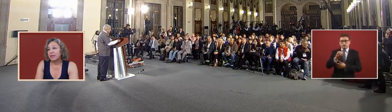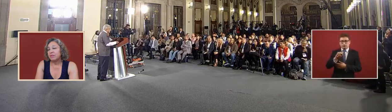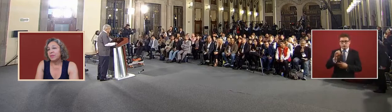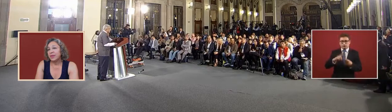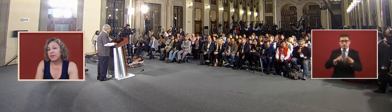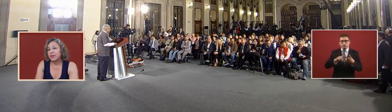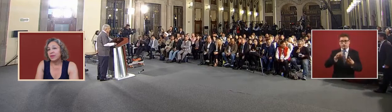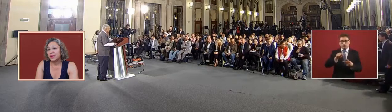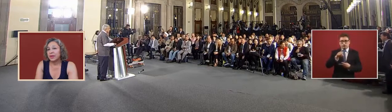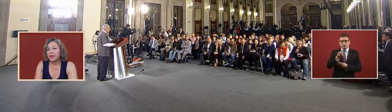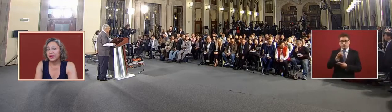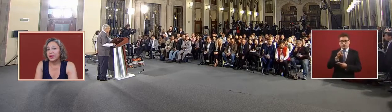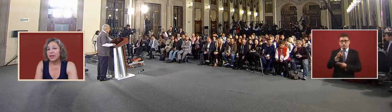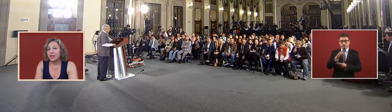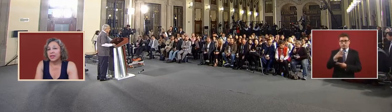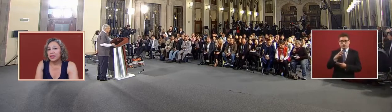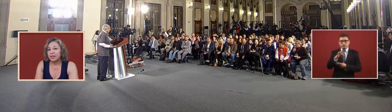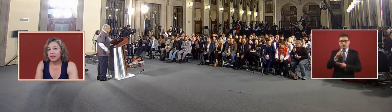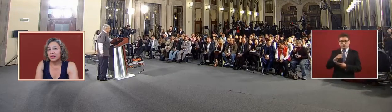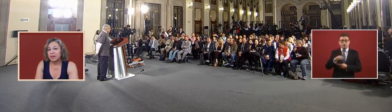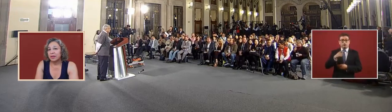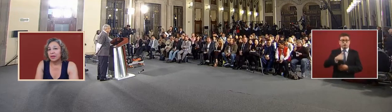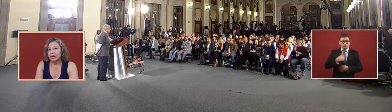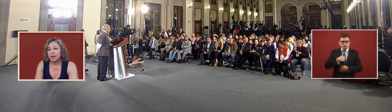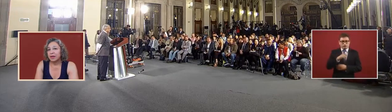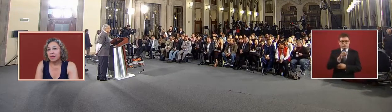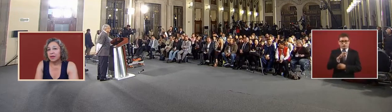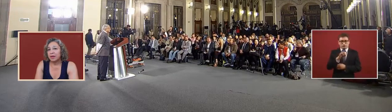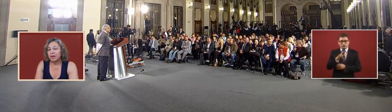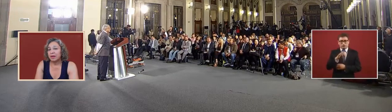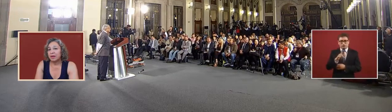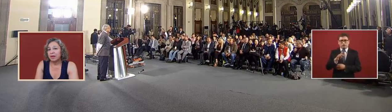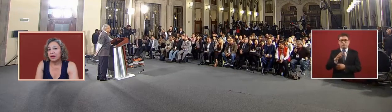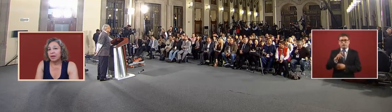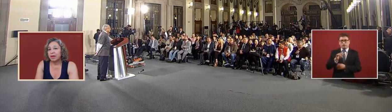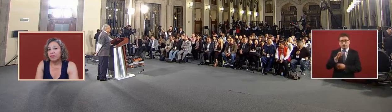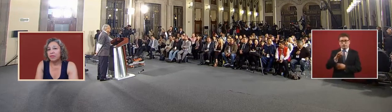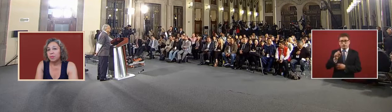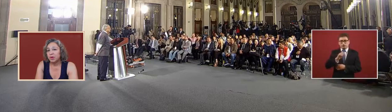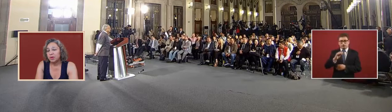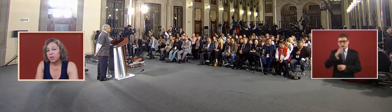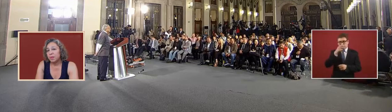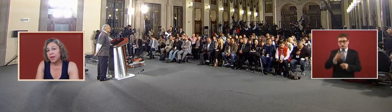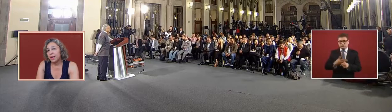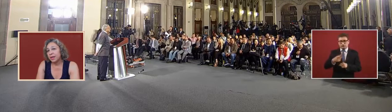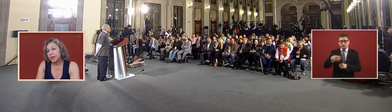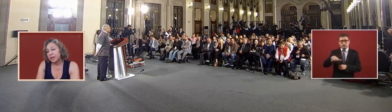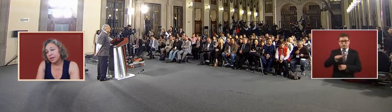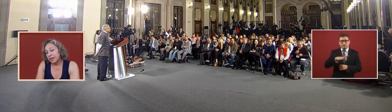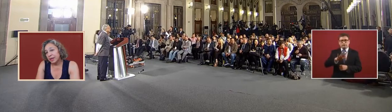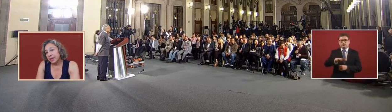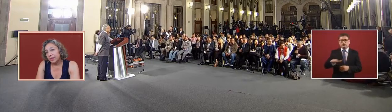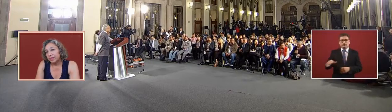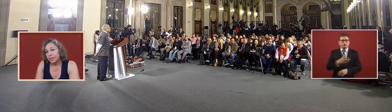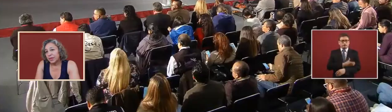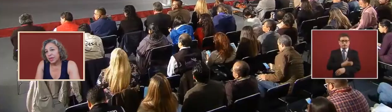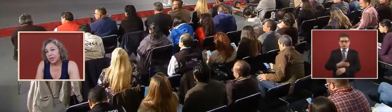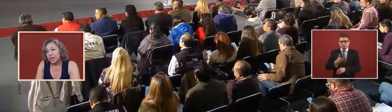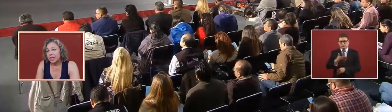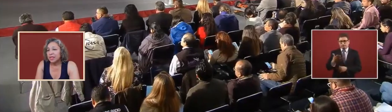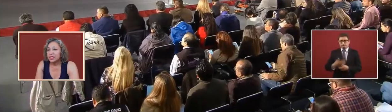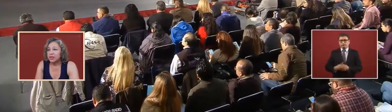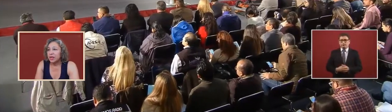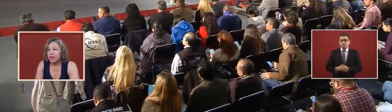then